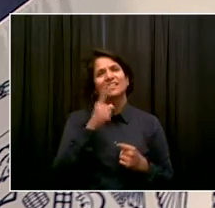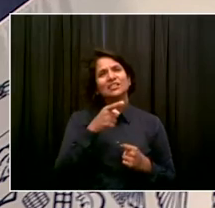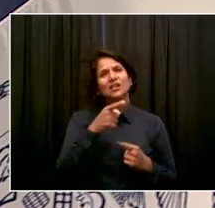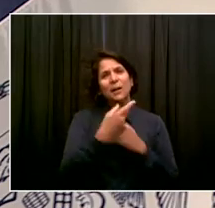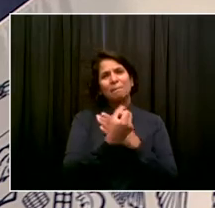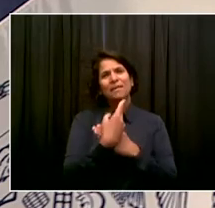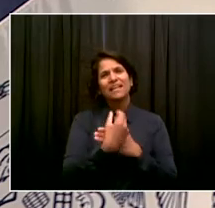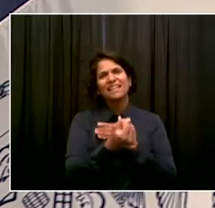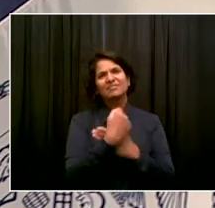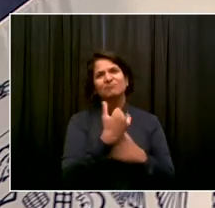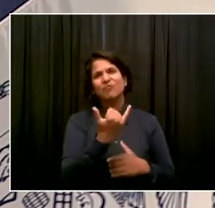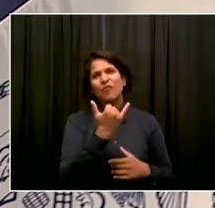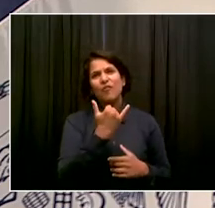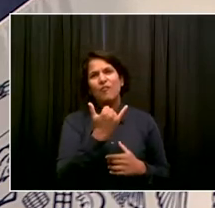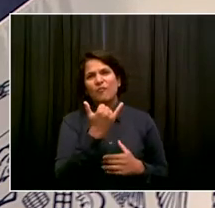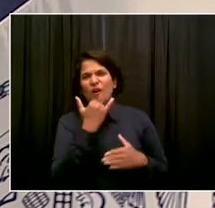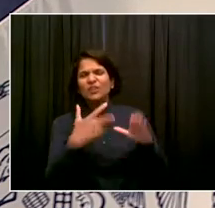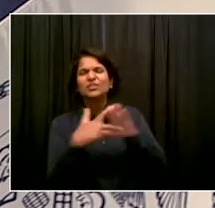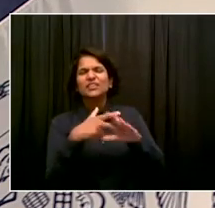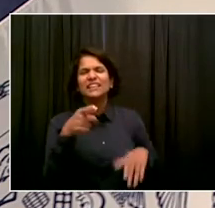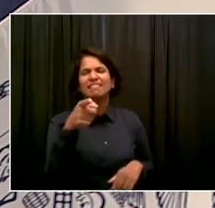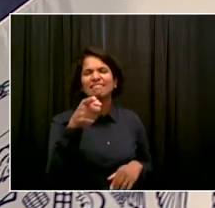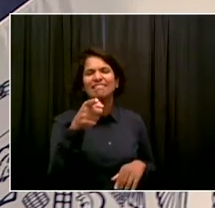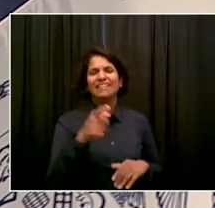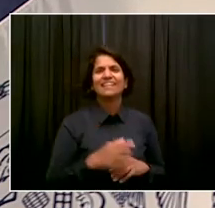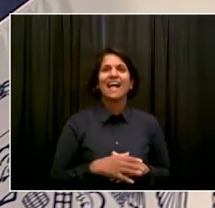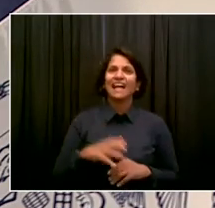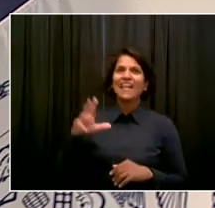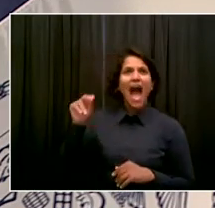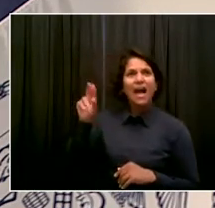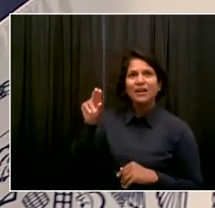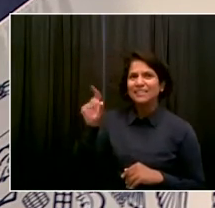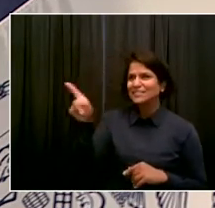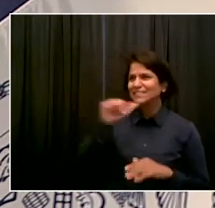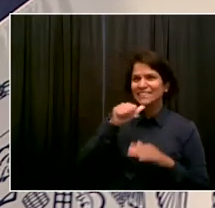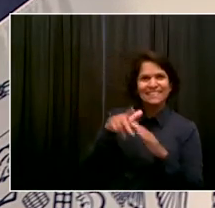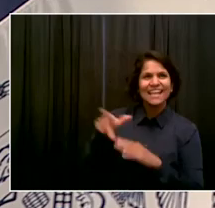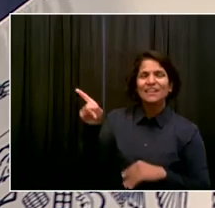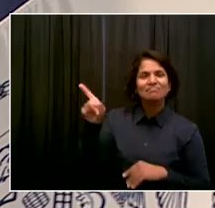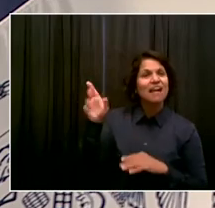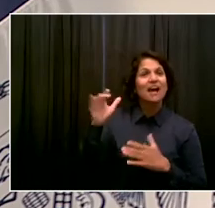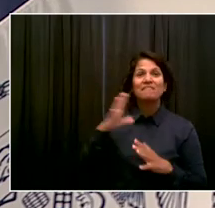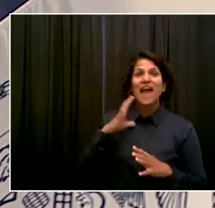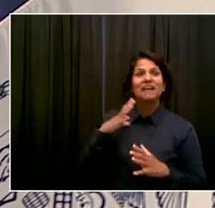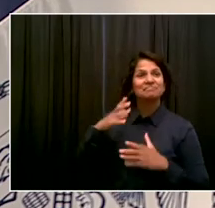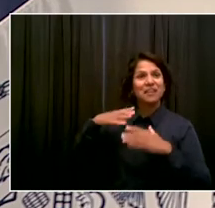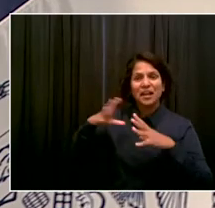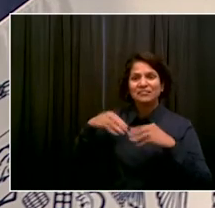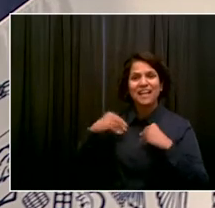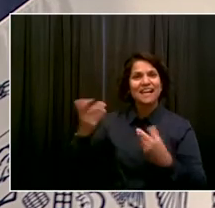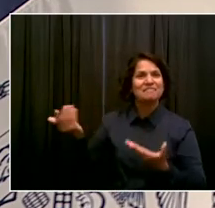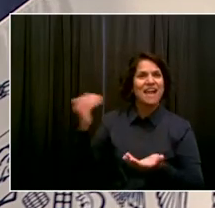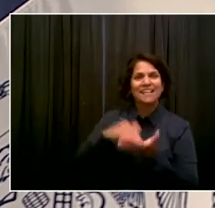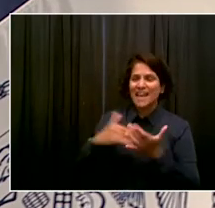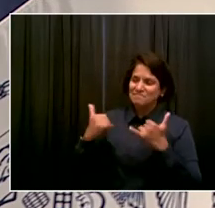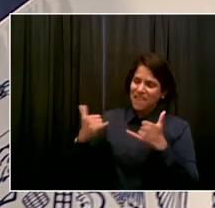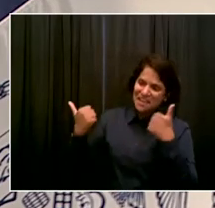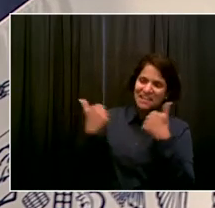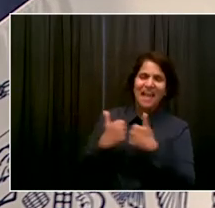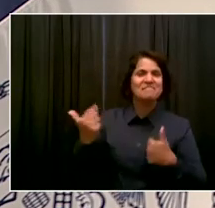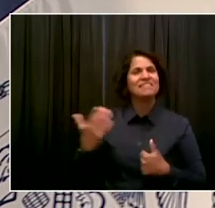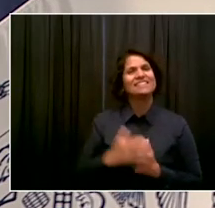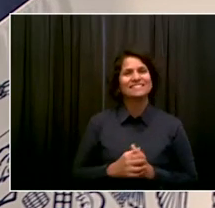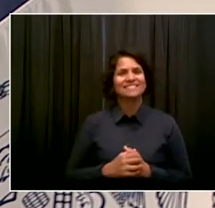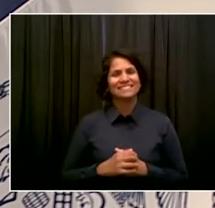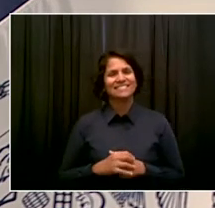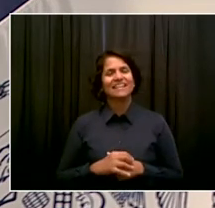rigged, and I'll take that rematch any day. Great. Thank you. I wanted to talk a little bit about funding